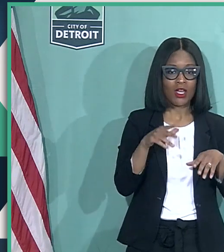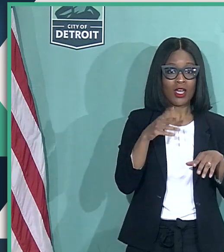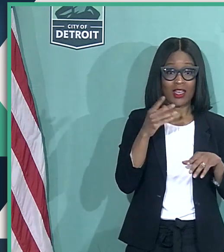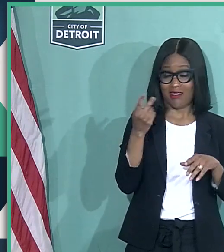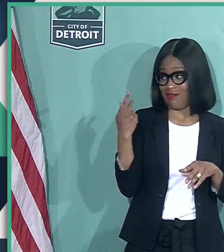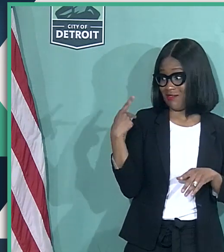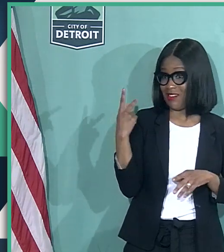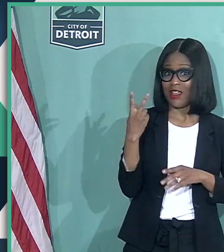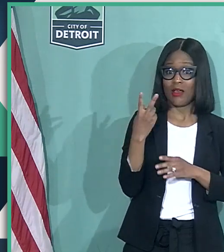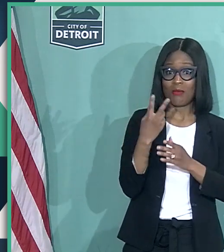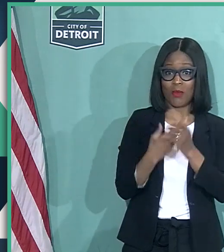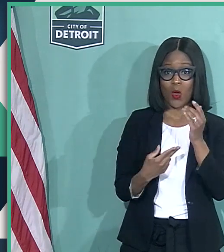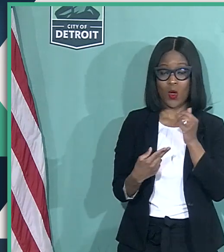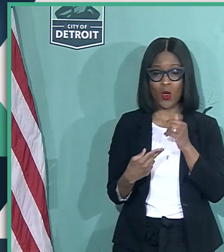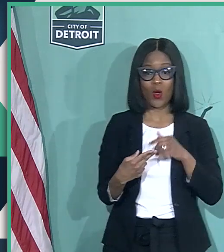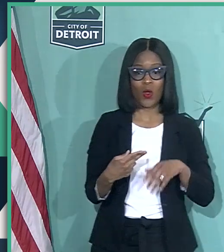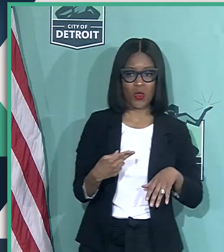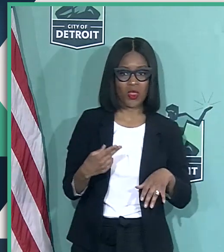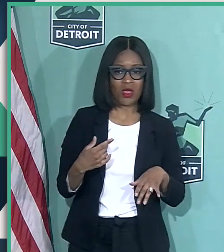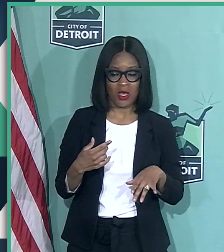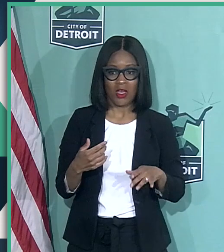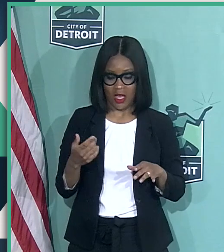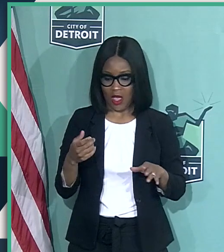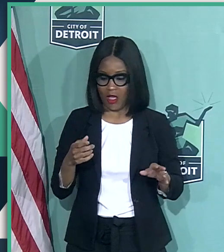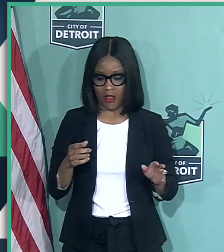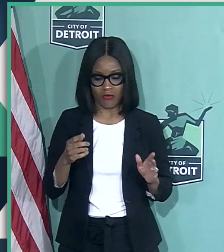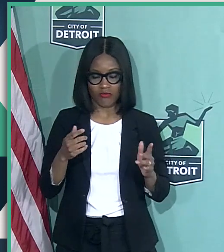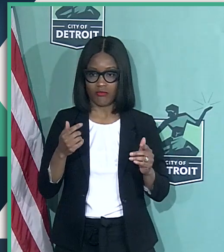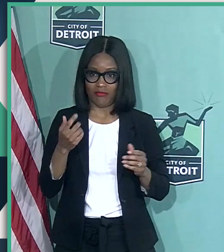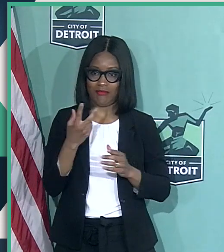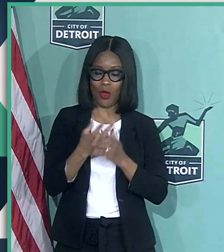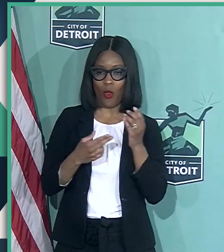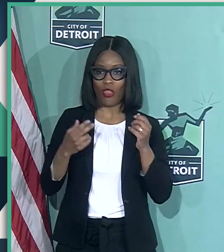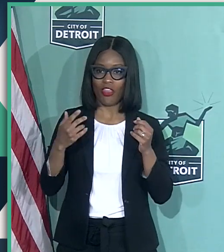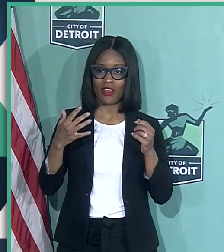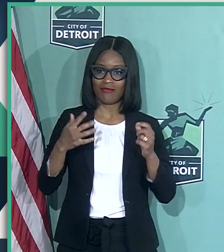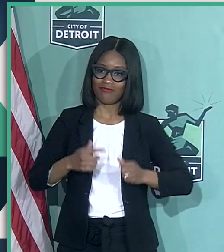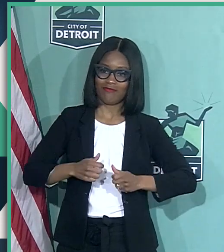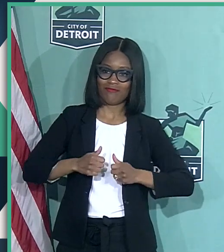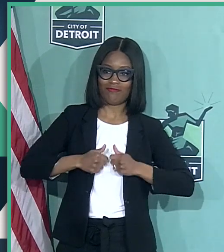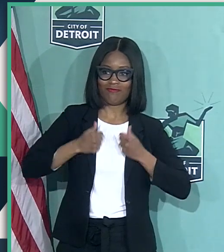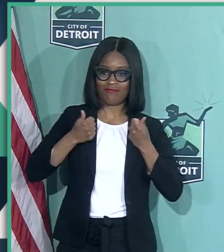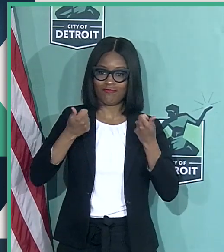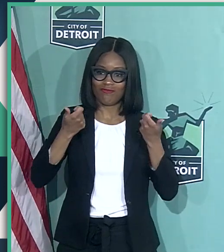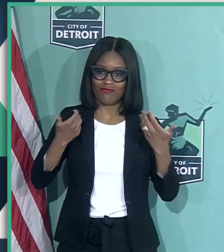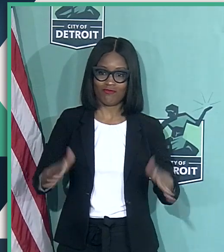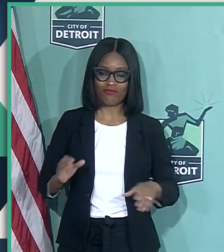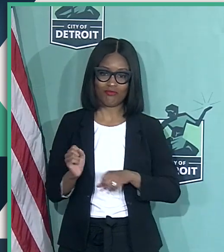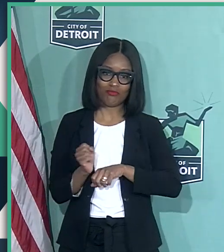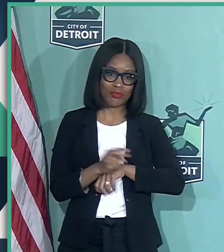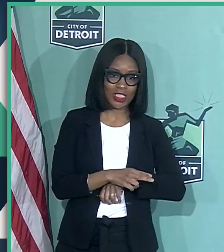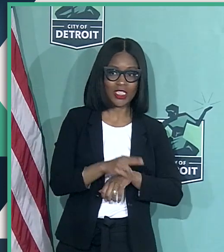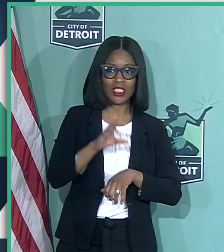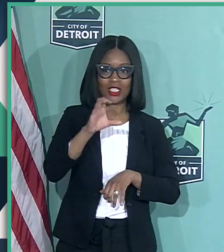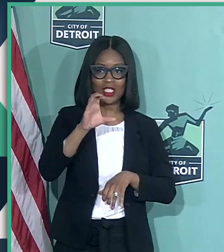like, you know, we're passionate. We're both, I guess we can say, COVID survivors and just the passion associated with that and